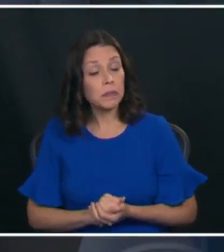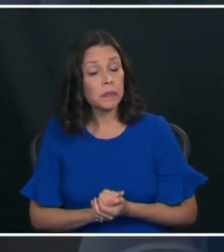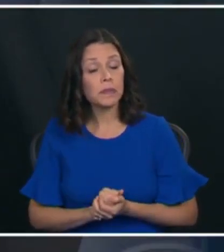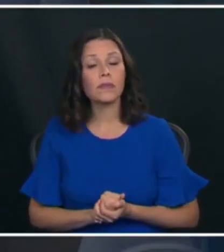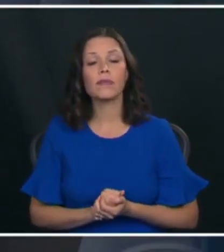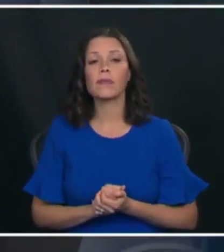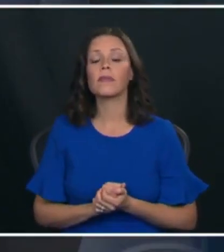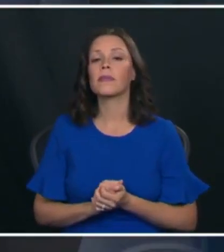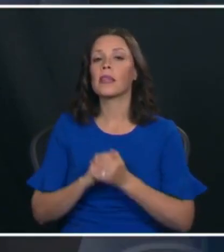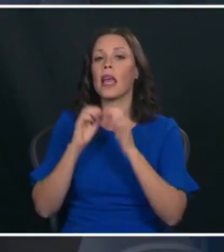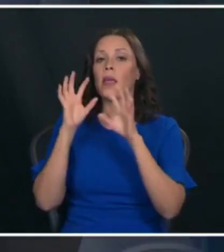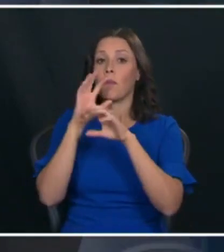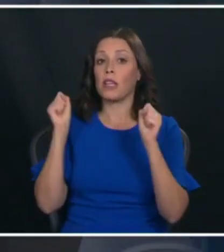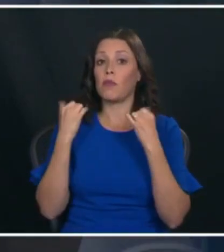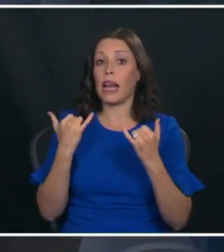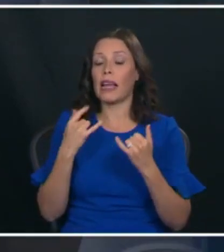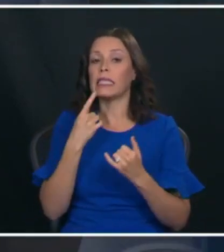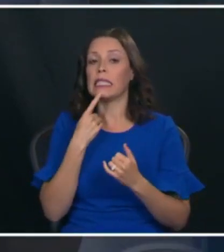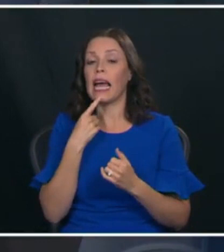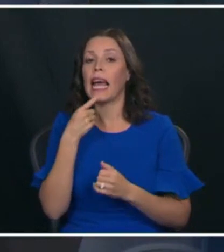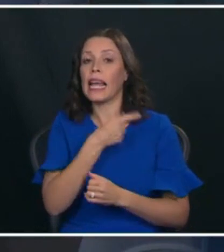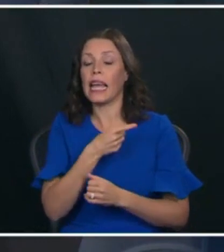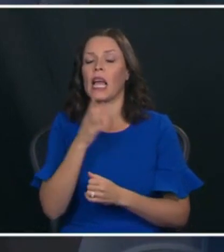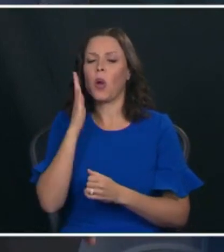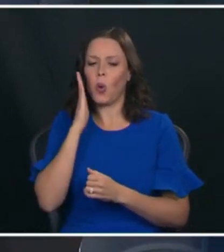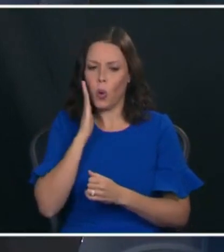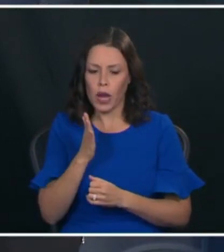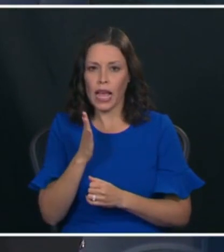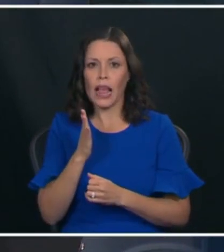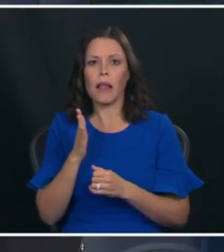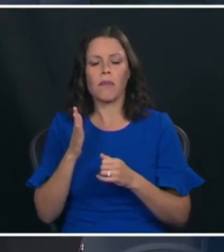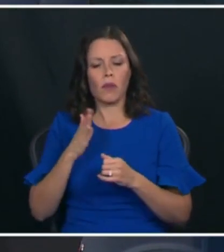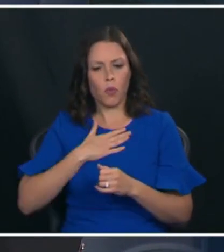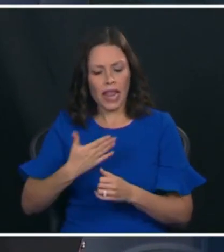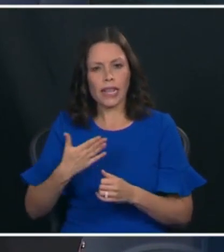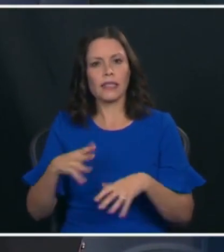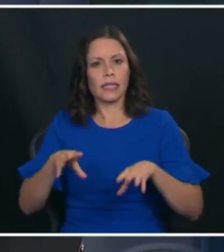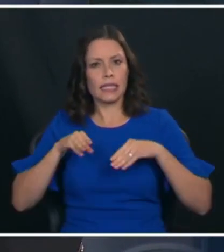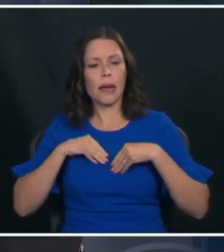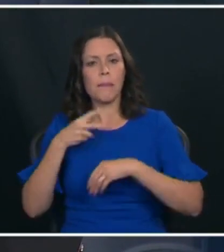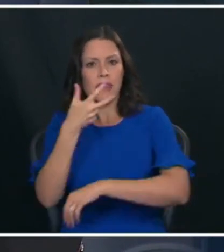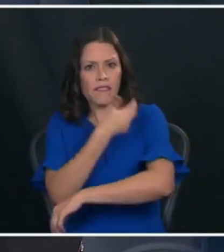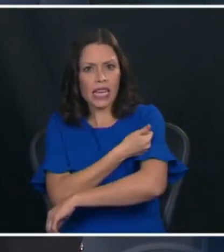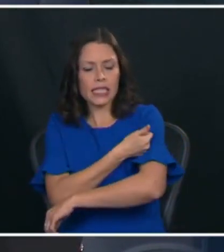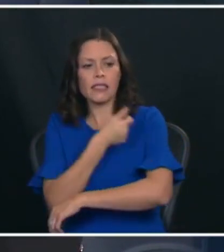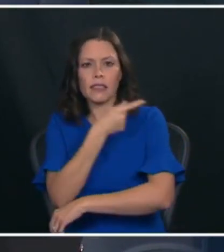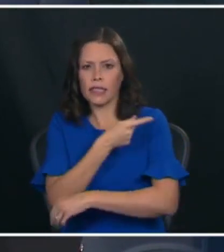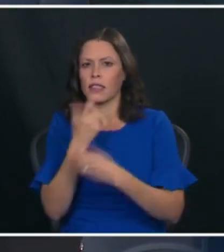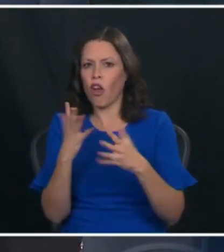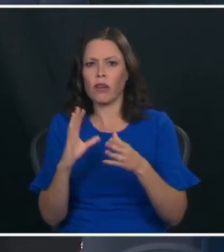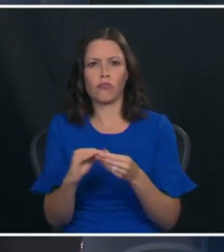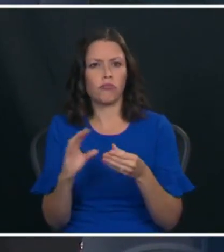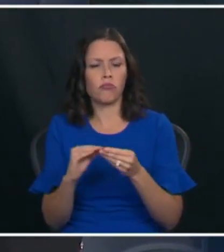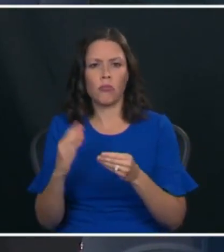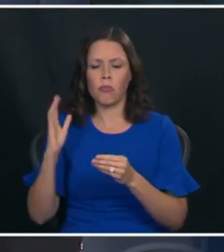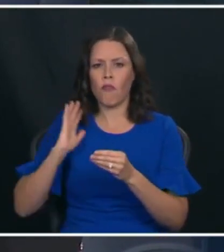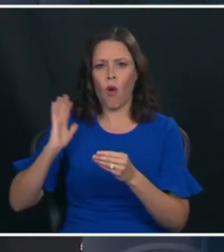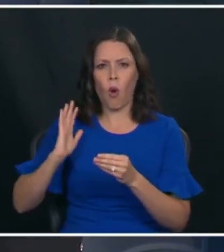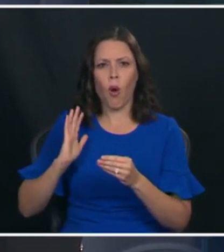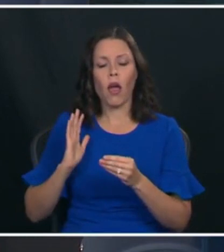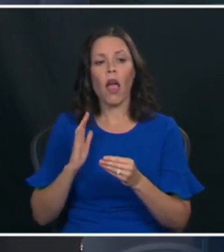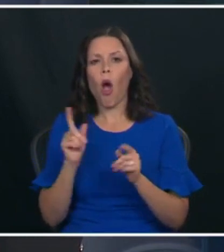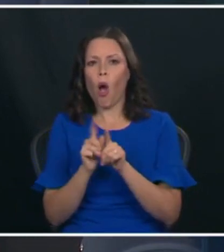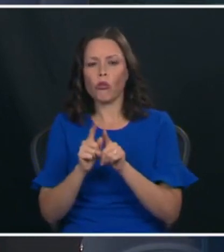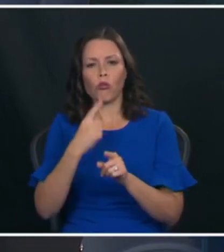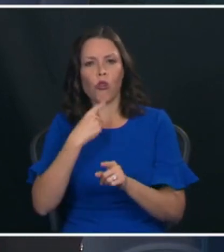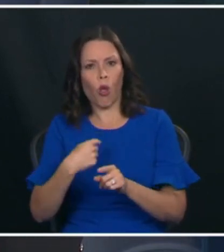President, currently at this moment, has said he is absolutely open to taking the vaccine. He's been emphatic about that to me privately